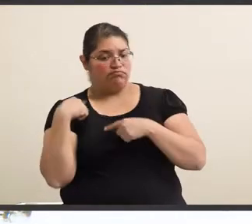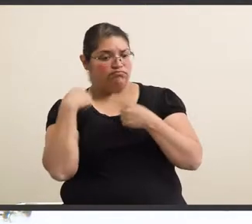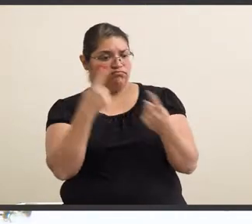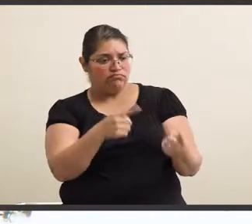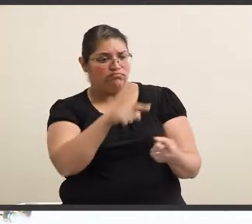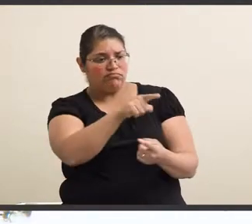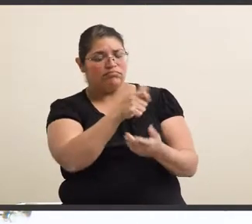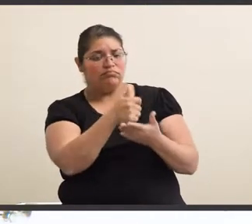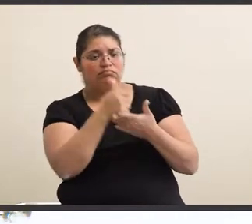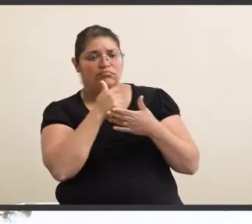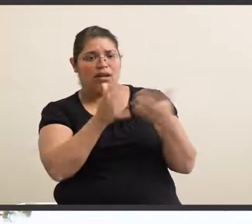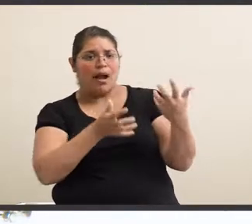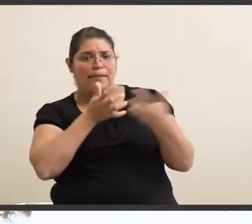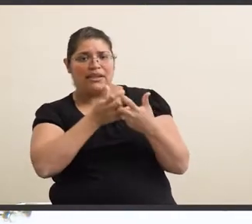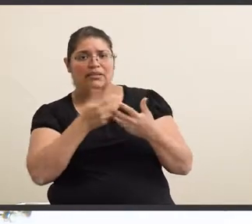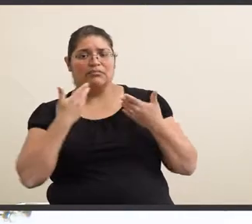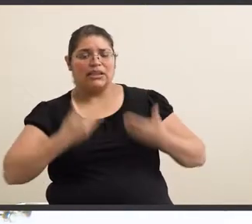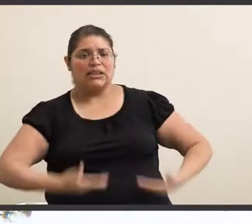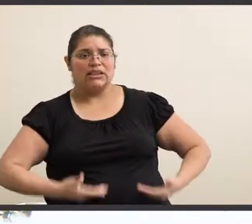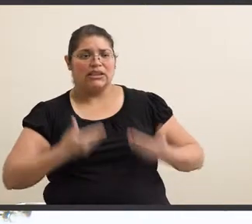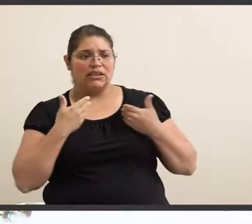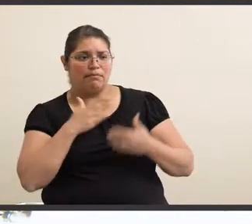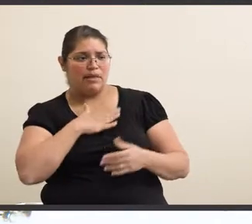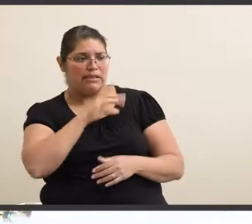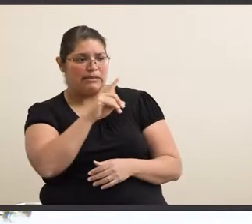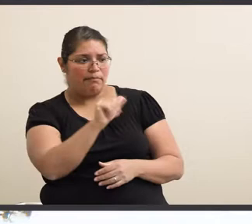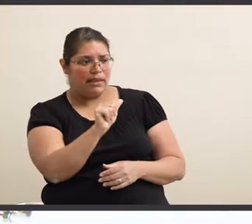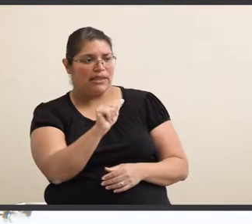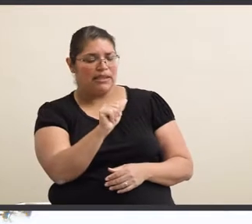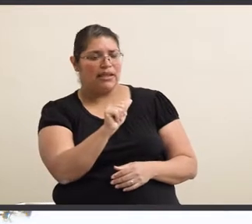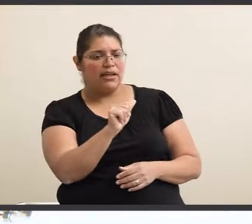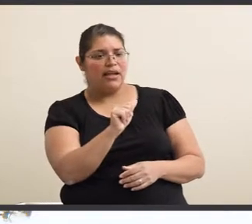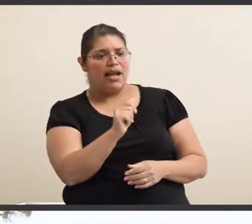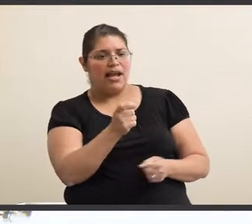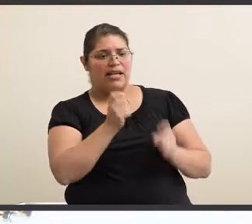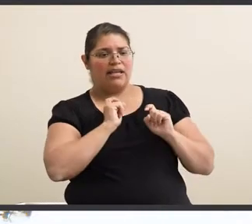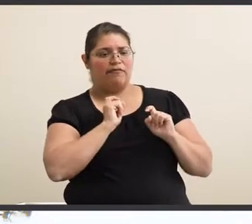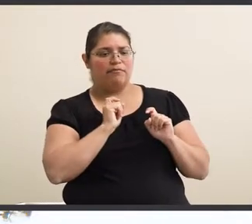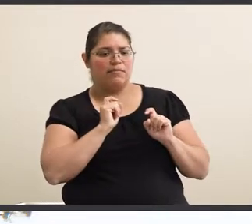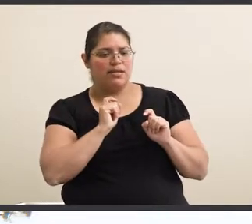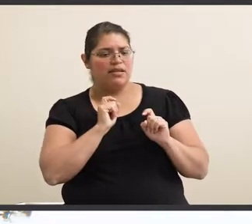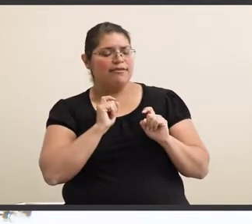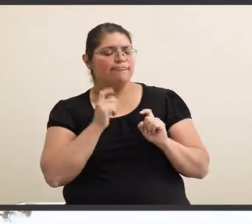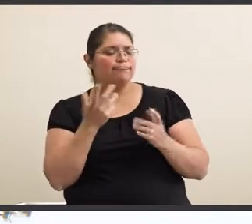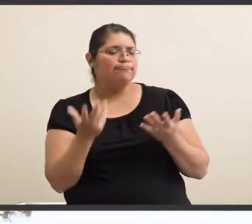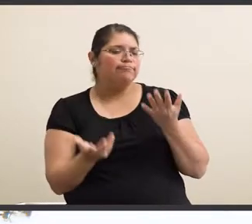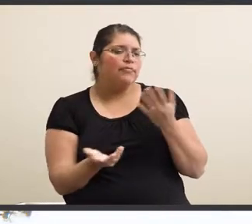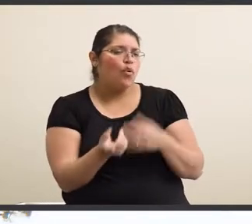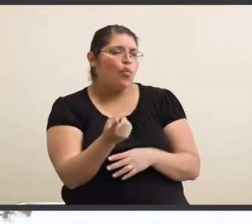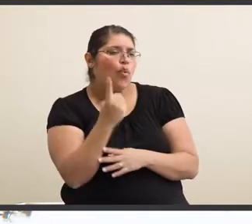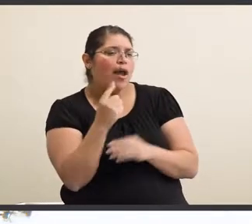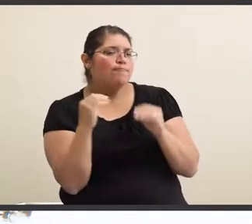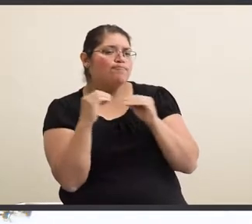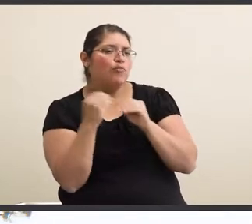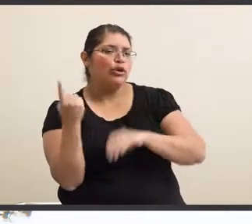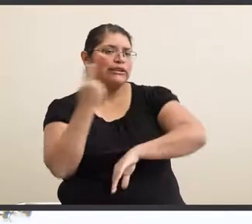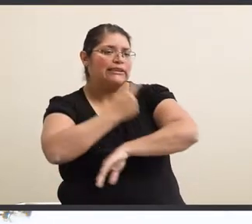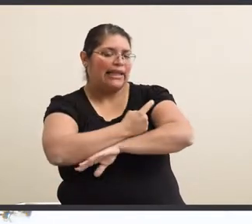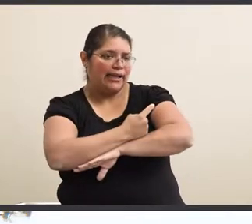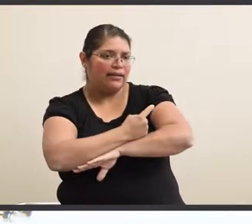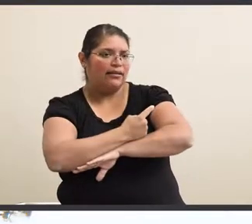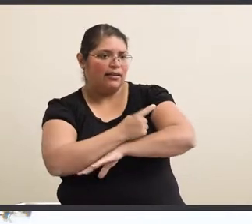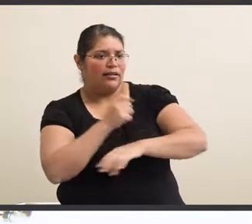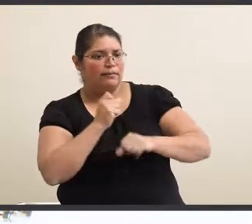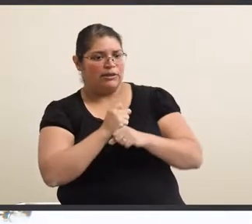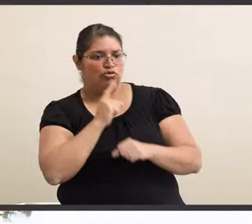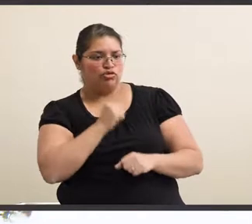able to accommodate my disability and just giving me like one more day to ensure that